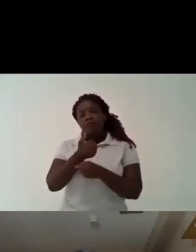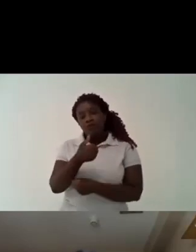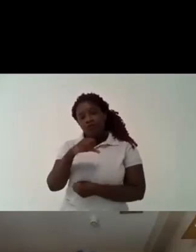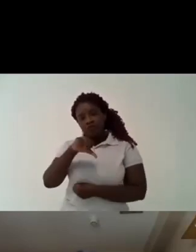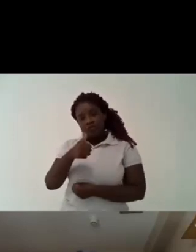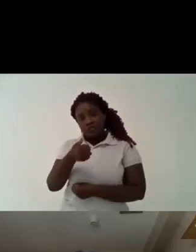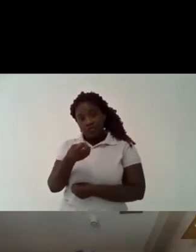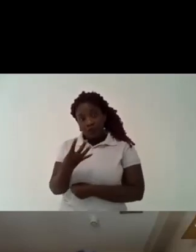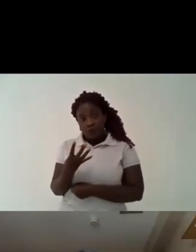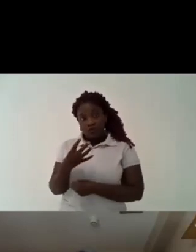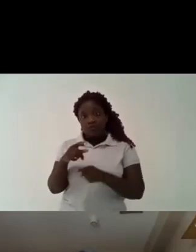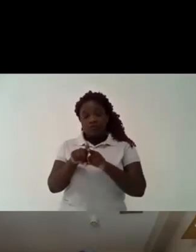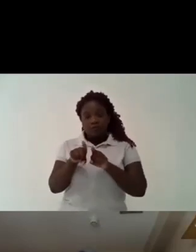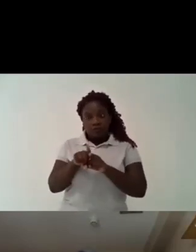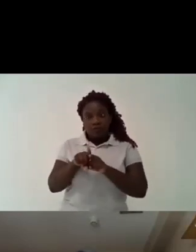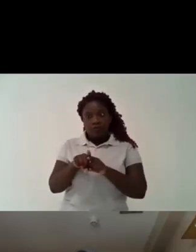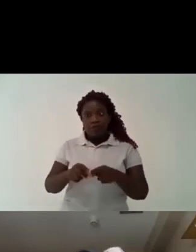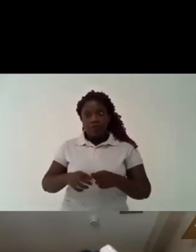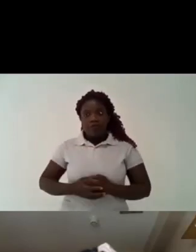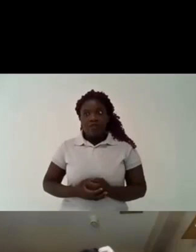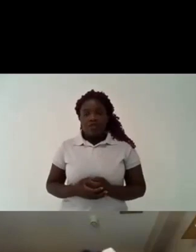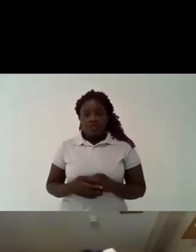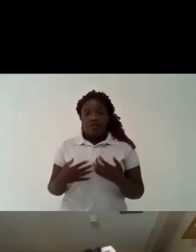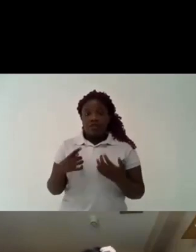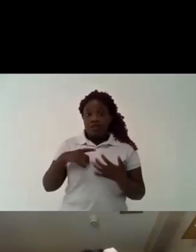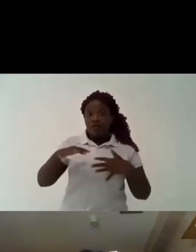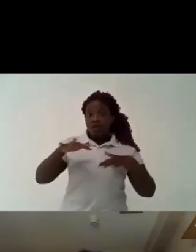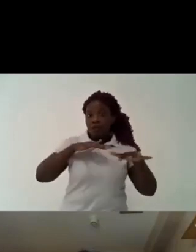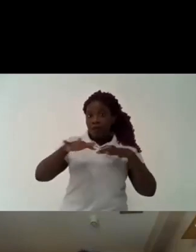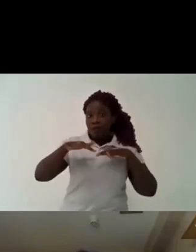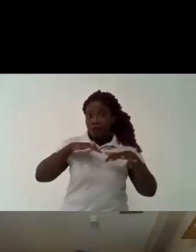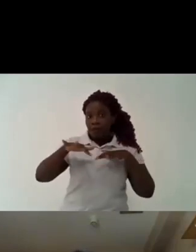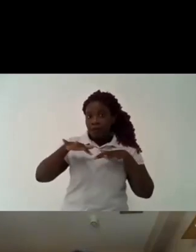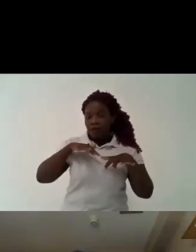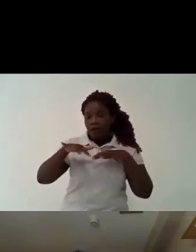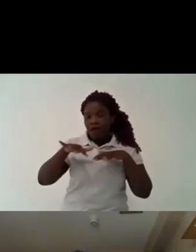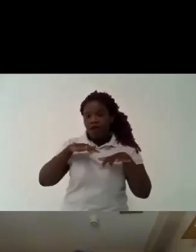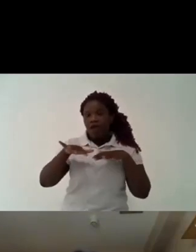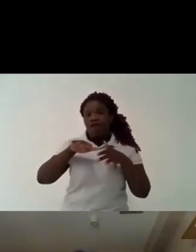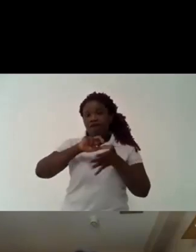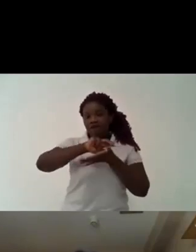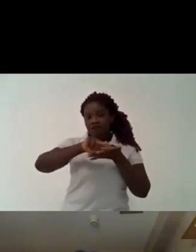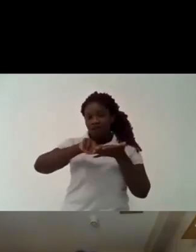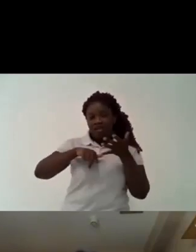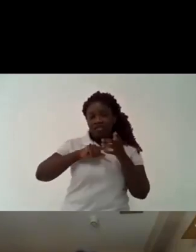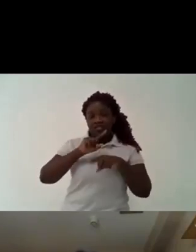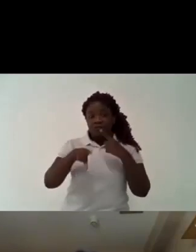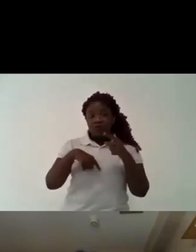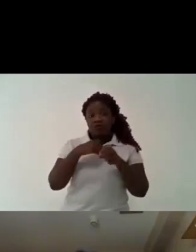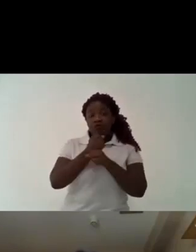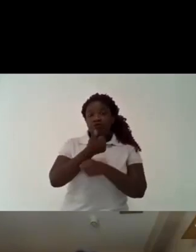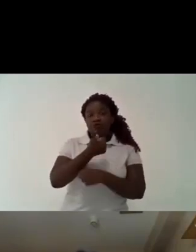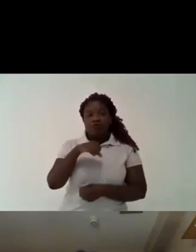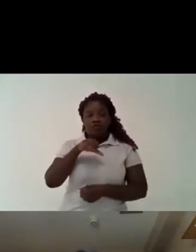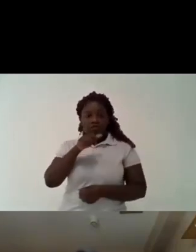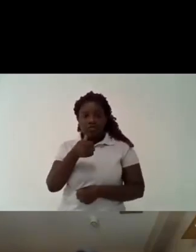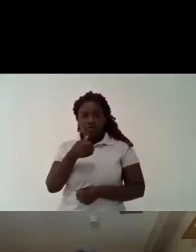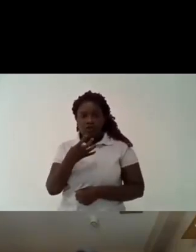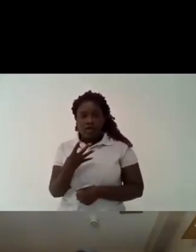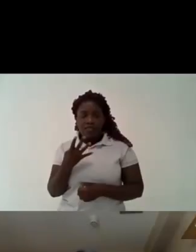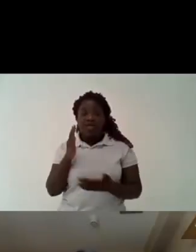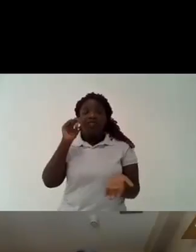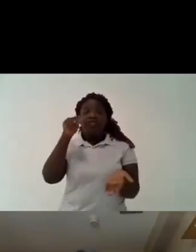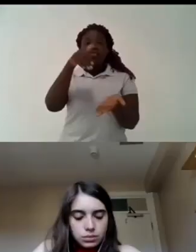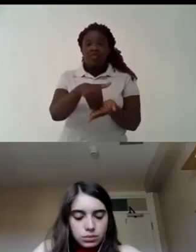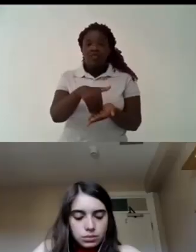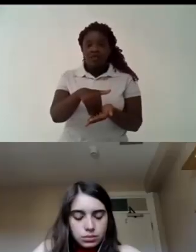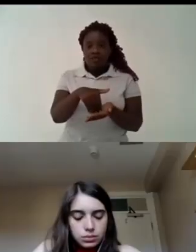from for uh democracy in in the beginning of the 20th century until